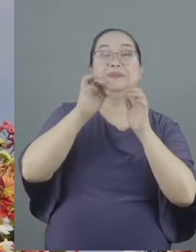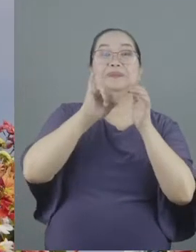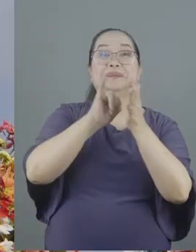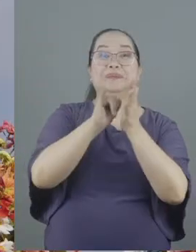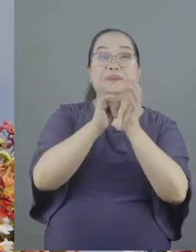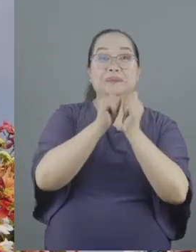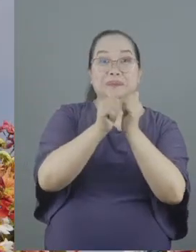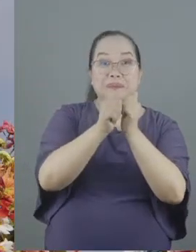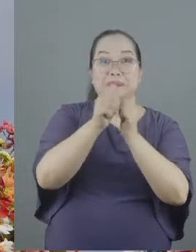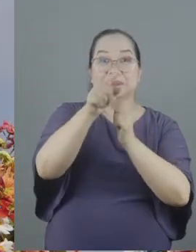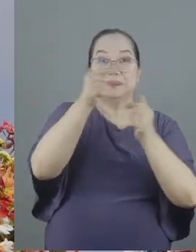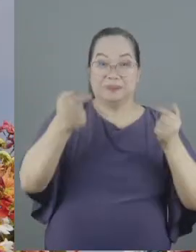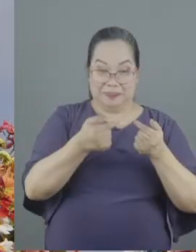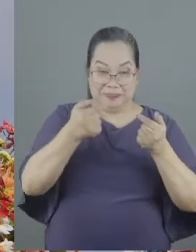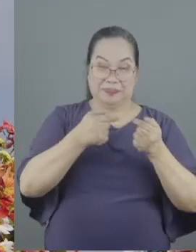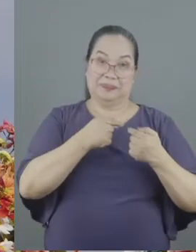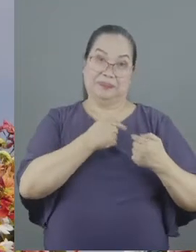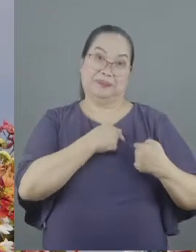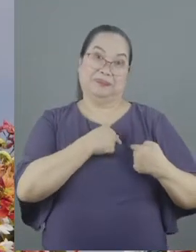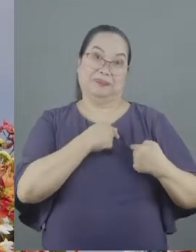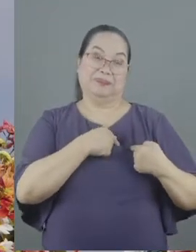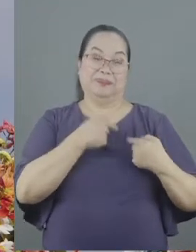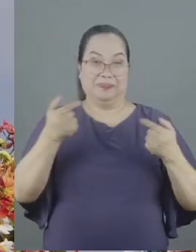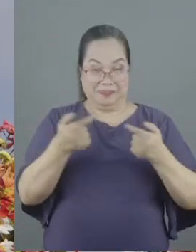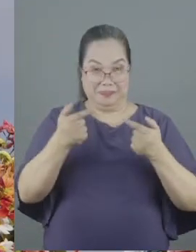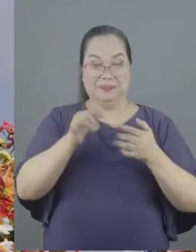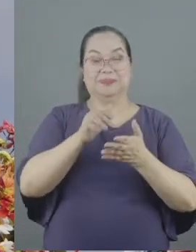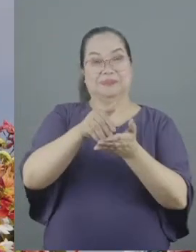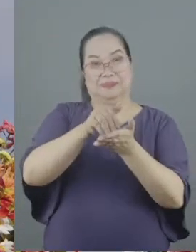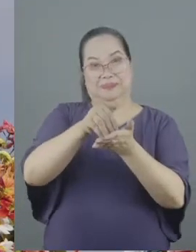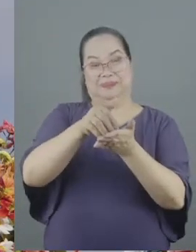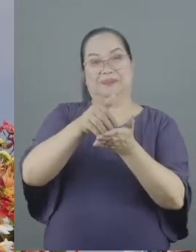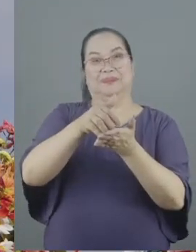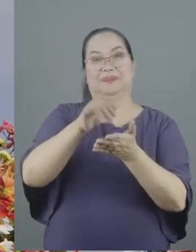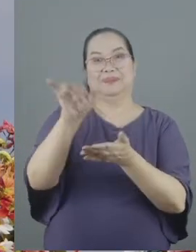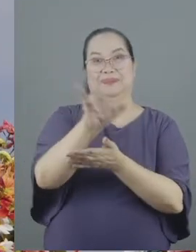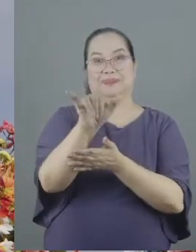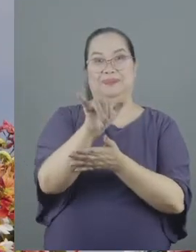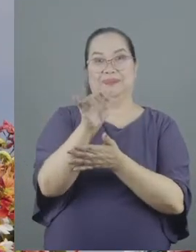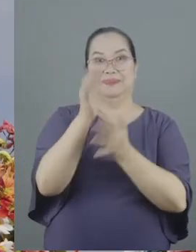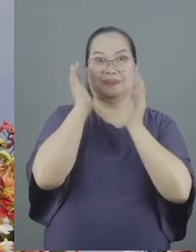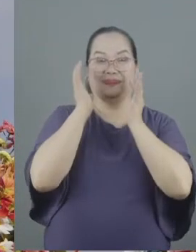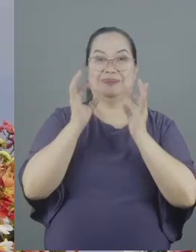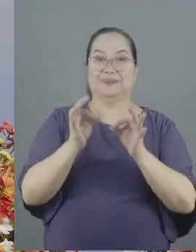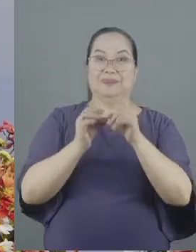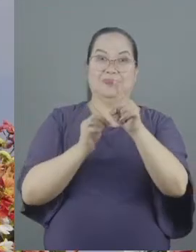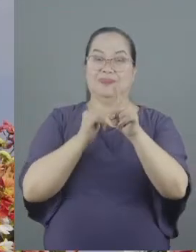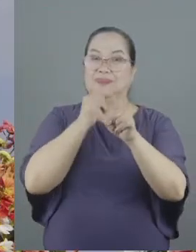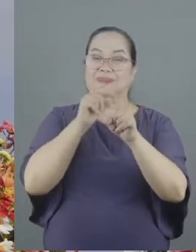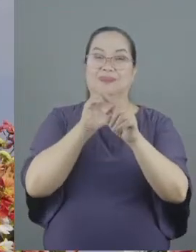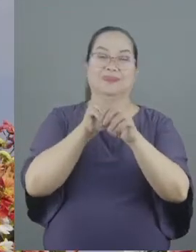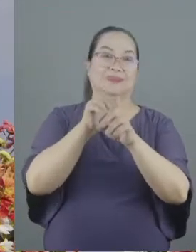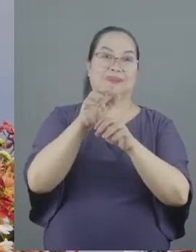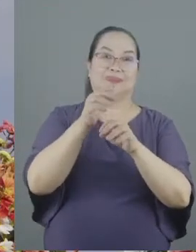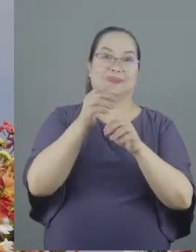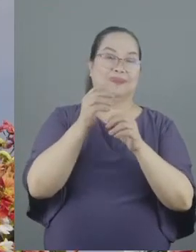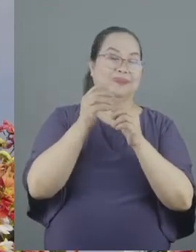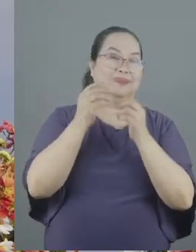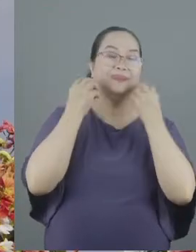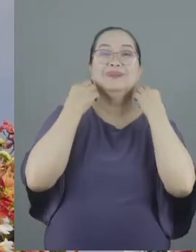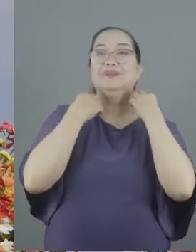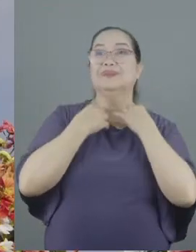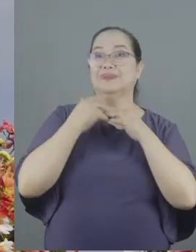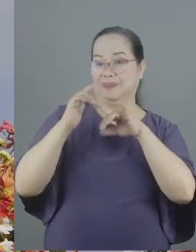whether we are guilty ourselves of being weak that requires judgment you're not supposed to throw your pearls to the swine